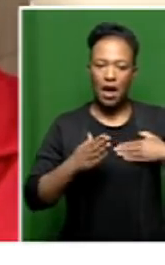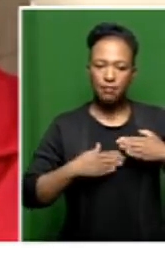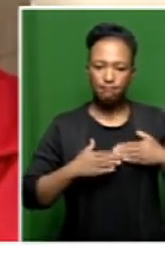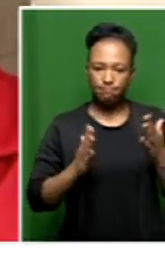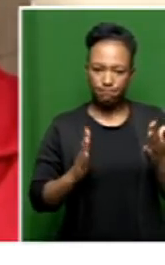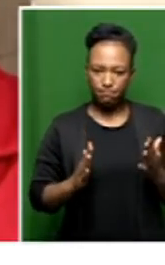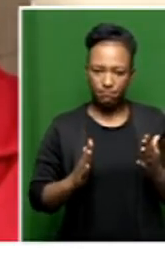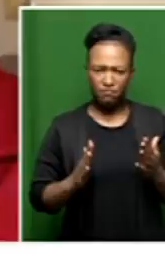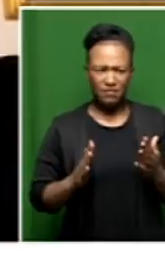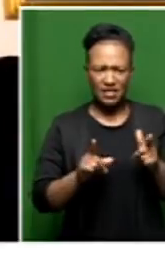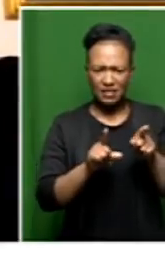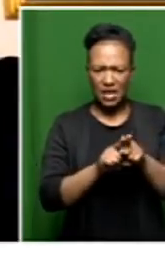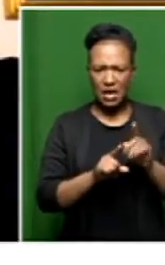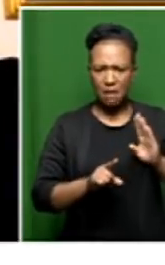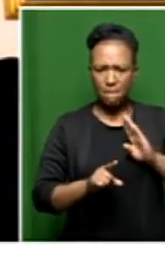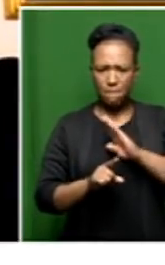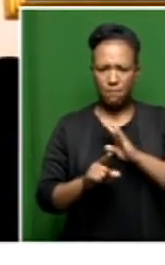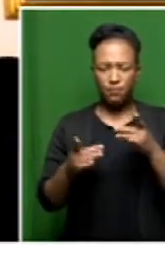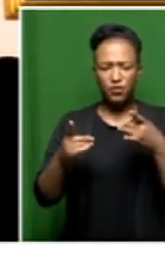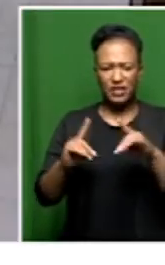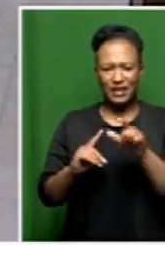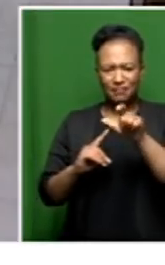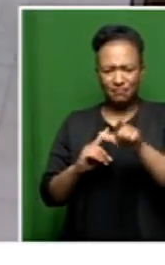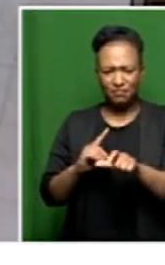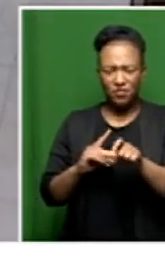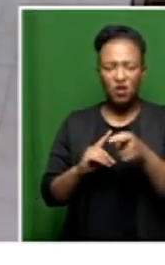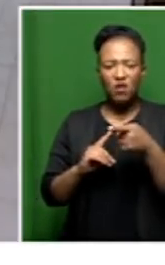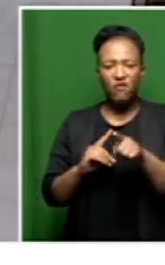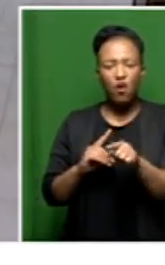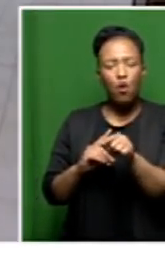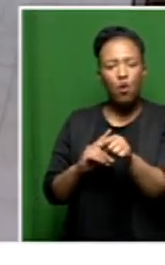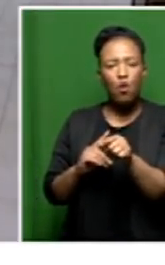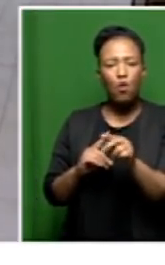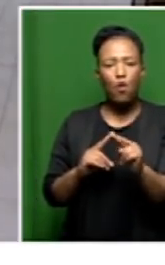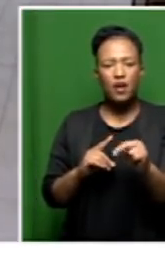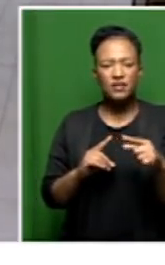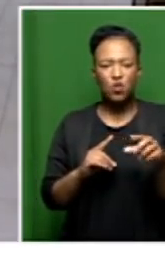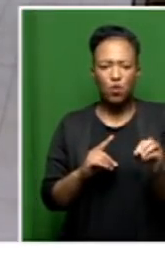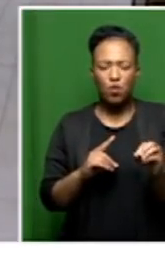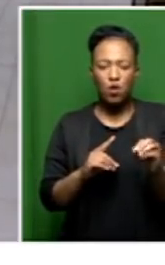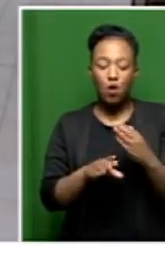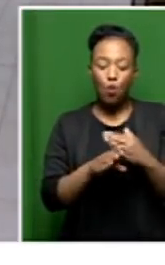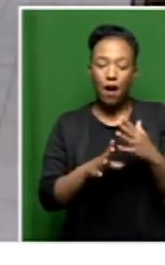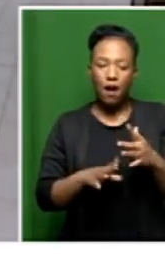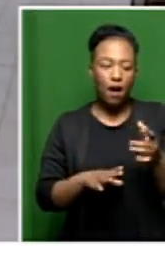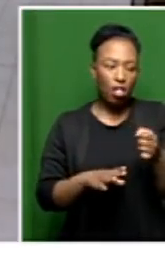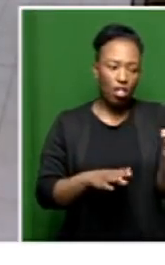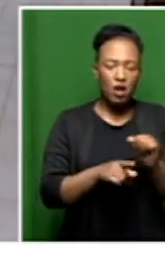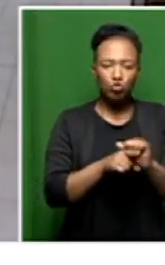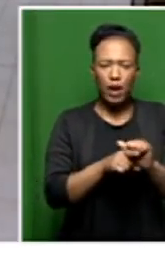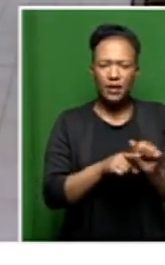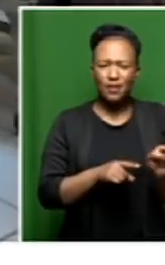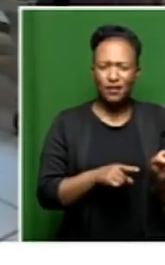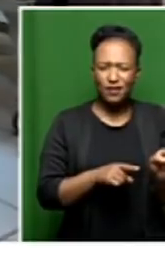to be on the board. She's the board chairperson of the facility where these workers are being trained.